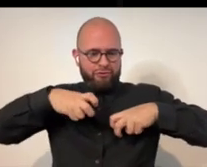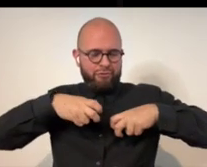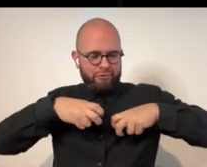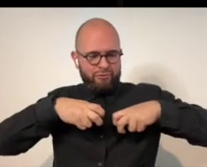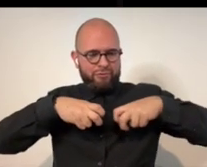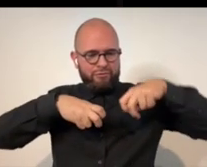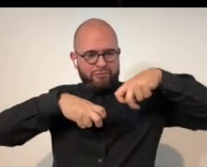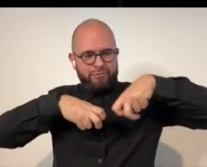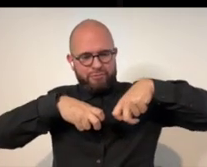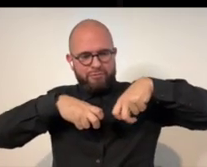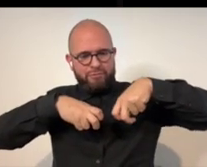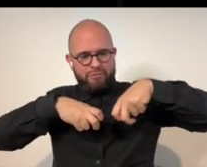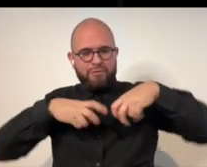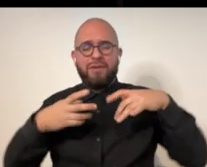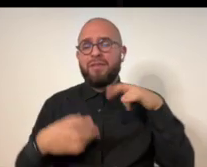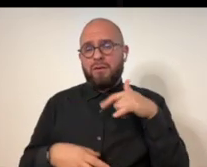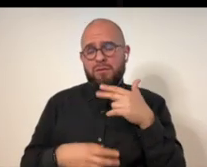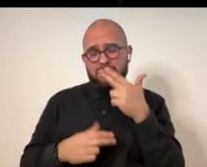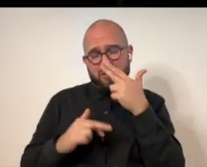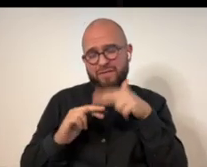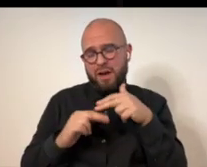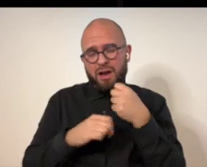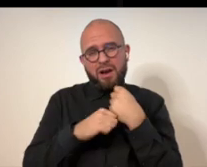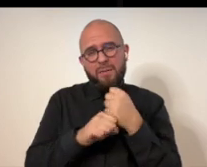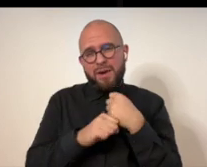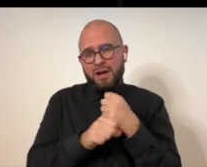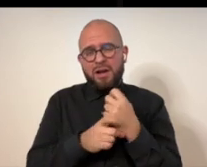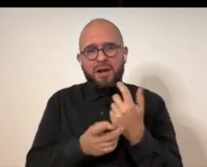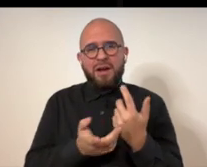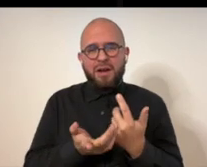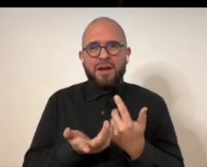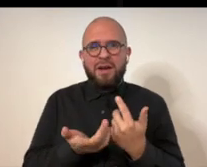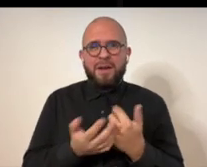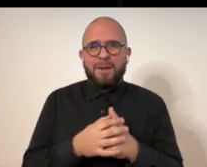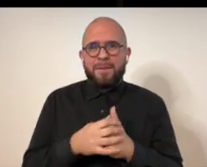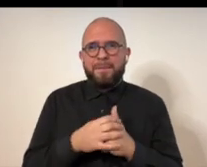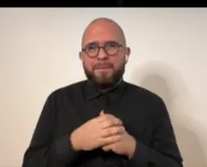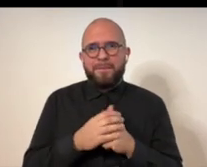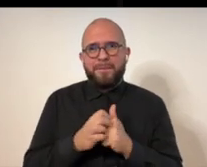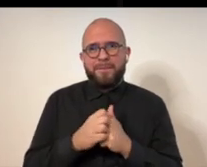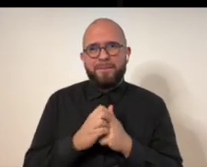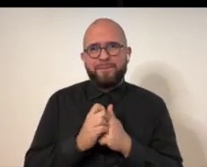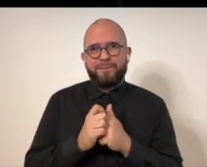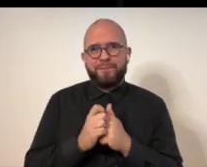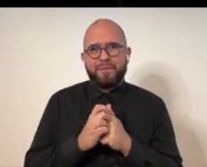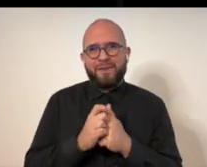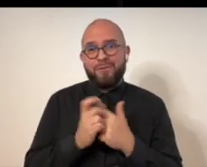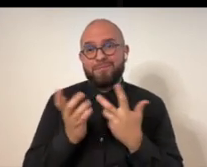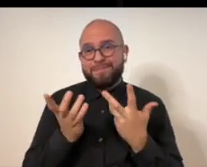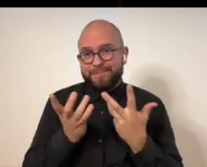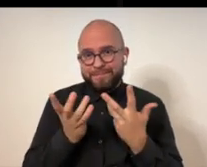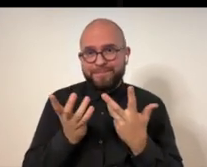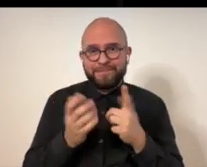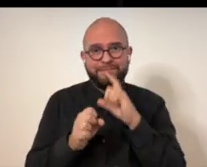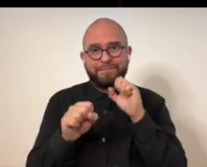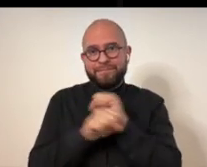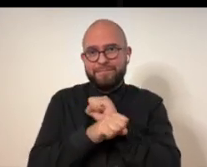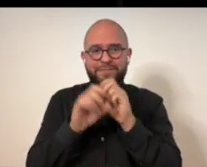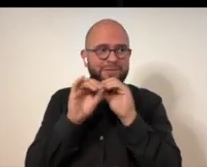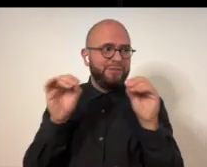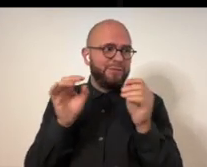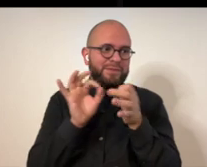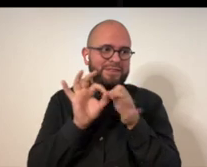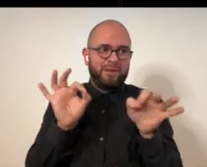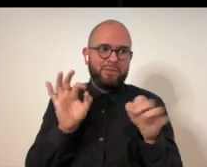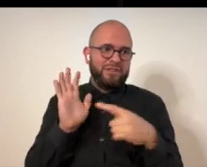the figure in the wheelchair with the little curled feet. Yeah. It was really fun to create. And, and, uh,